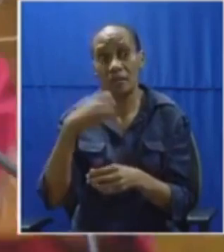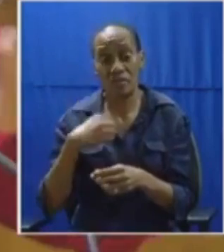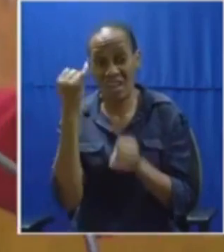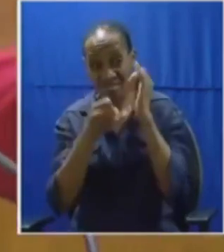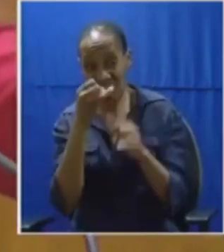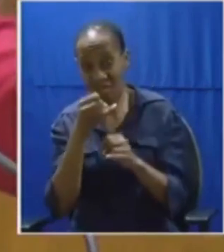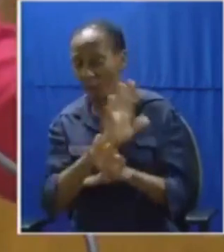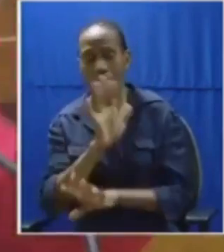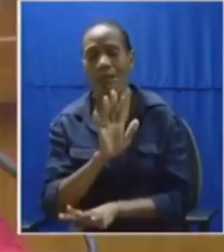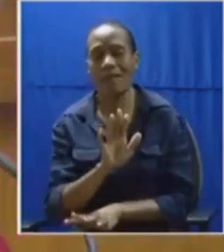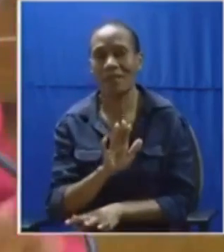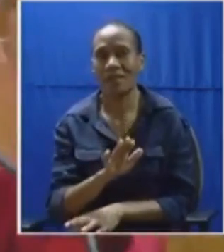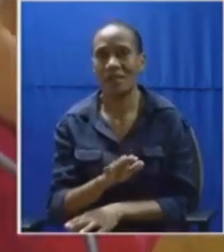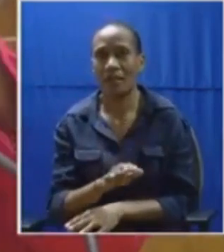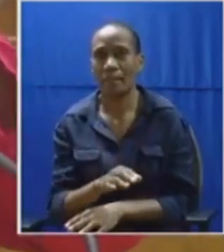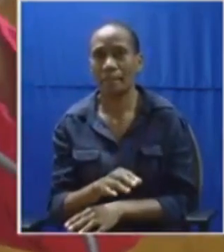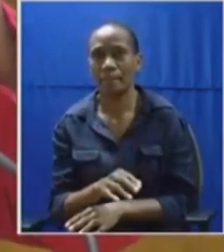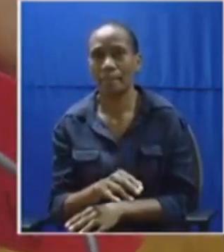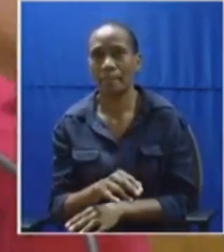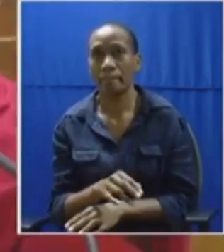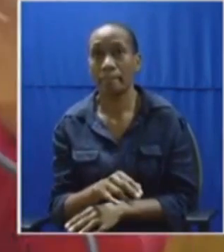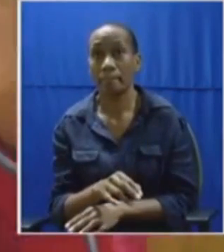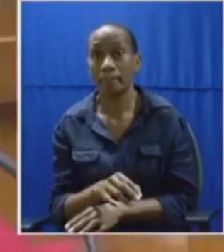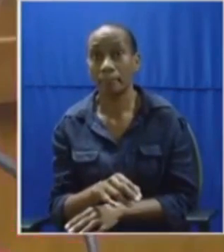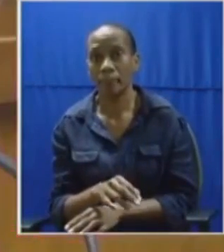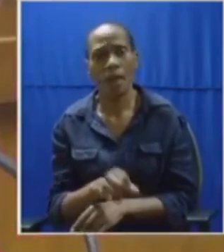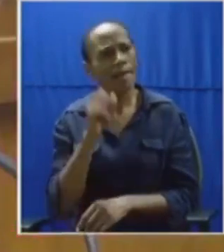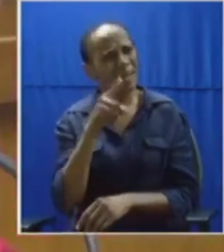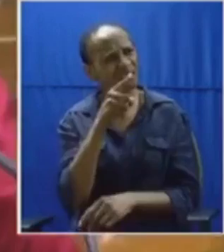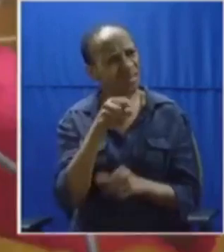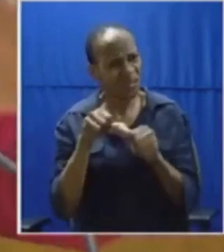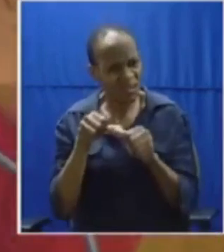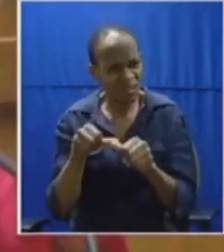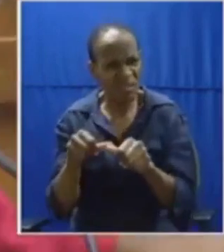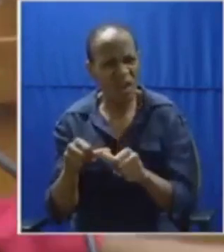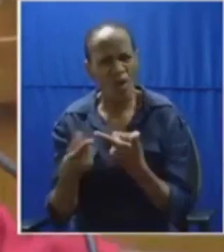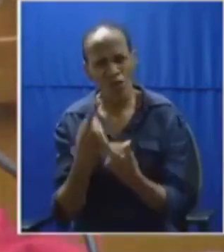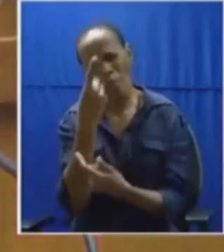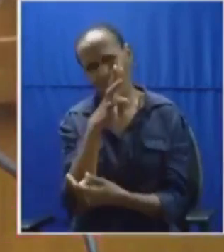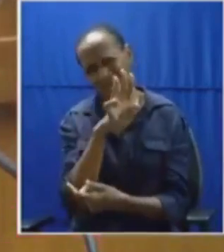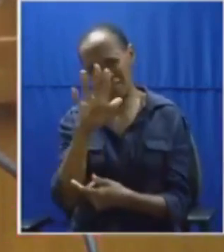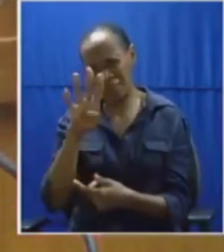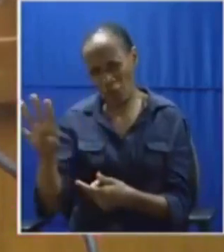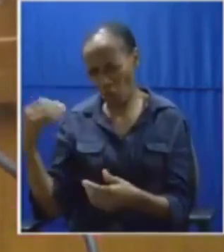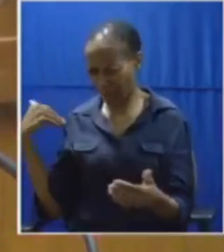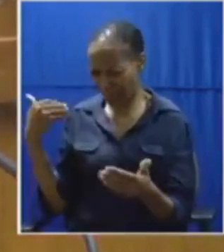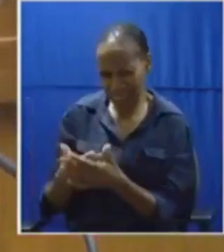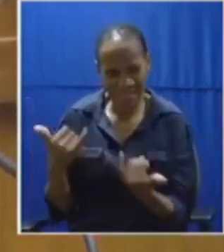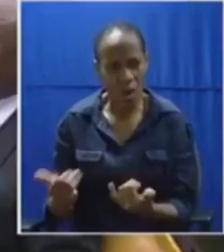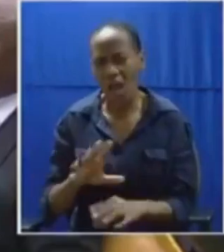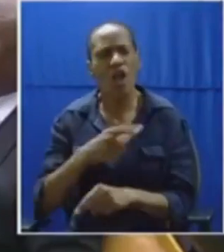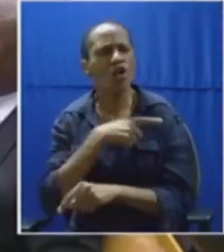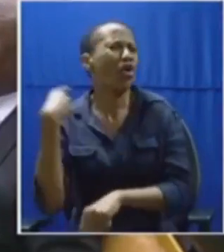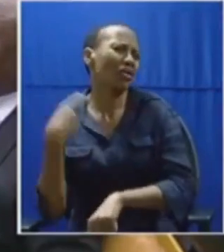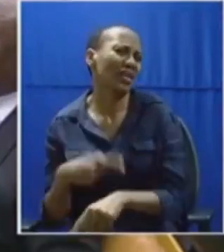yet he's his stay is he stayed for too long from 1994 anyone who was